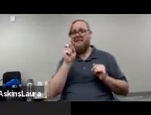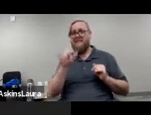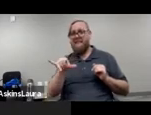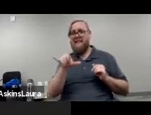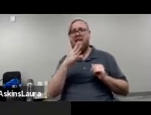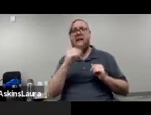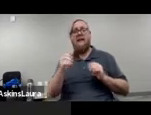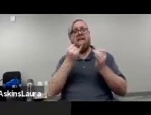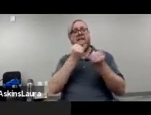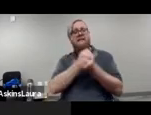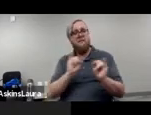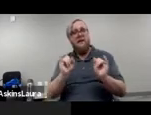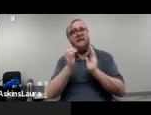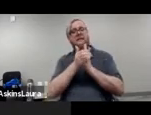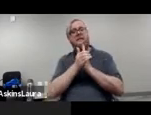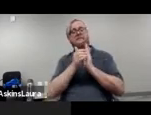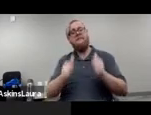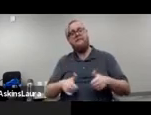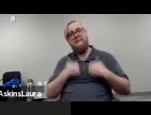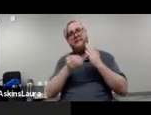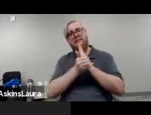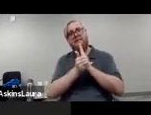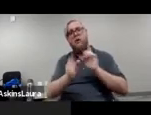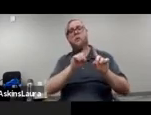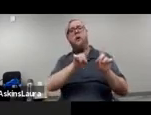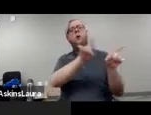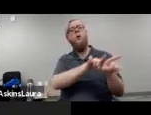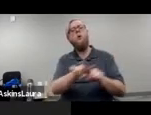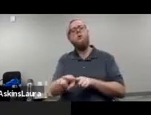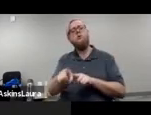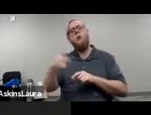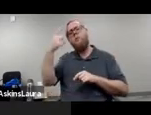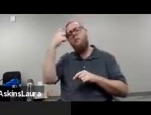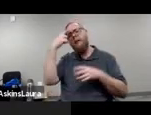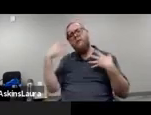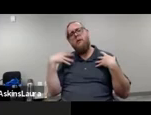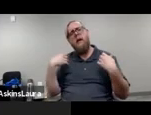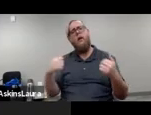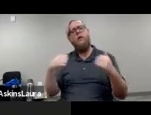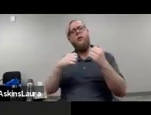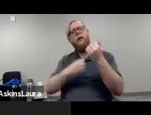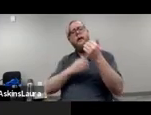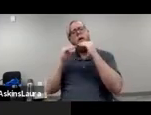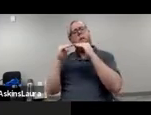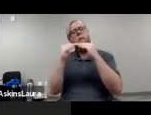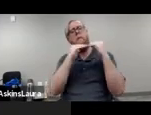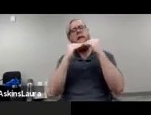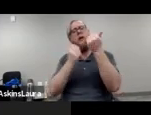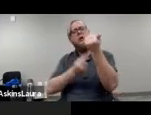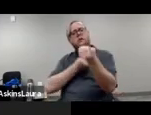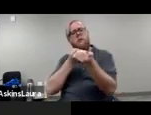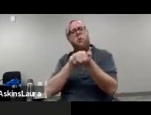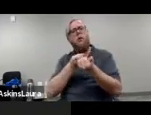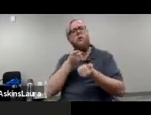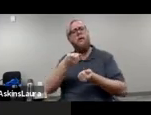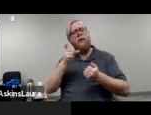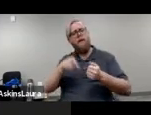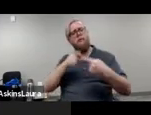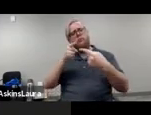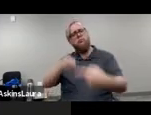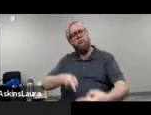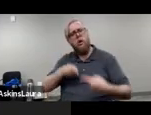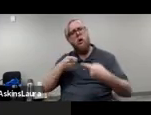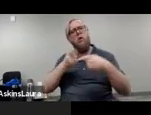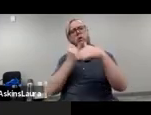independent living skills, but also including mental health and peer support. They have to fight the isolation and the